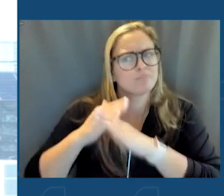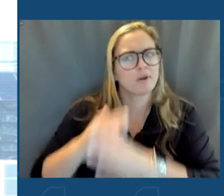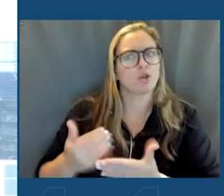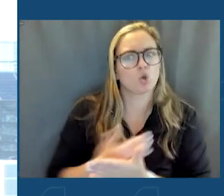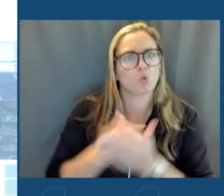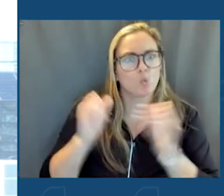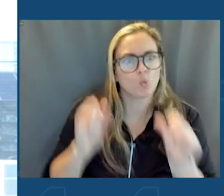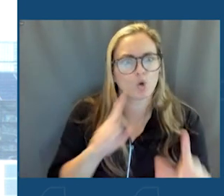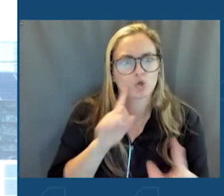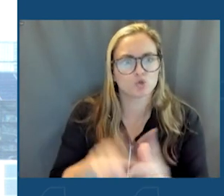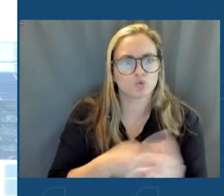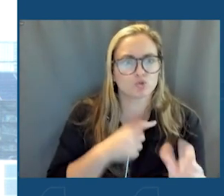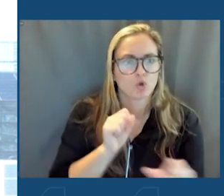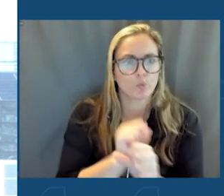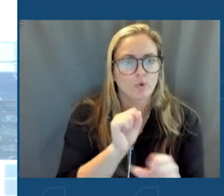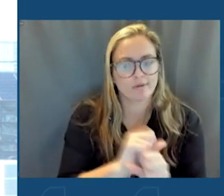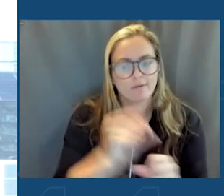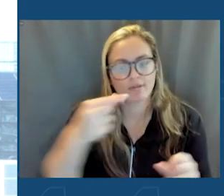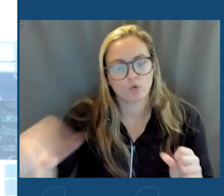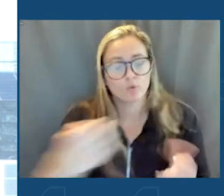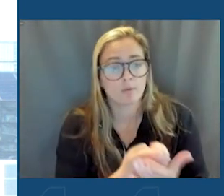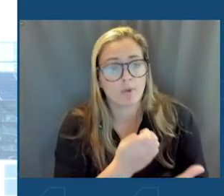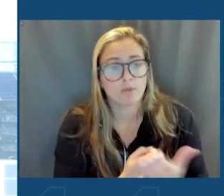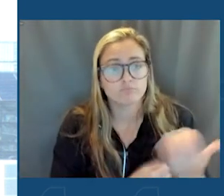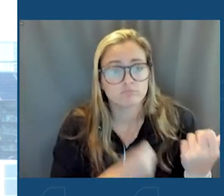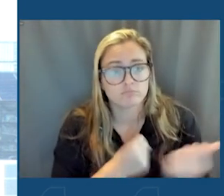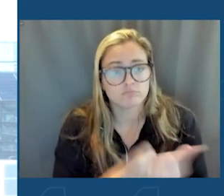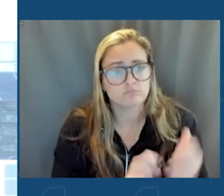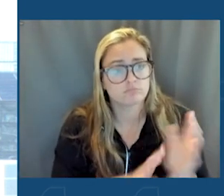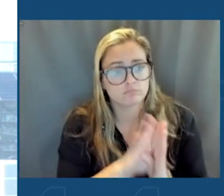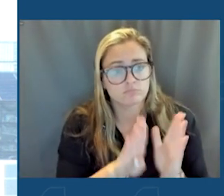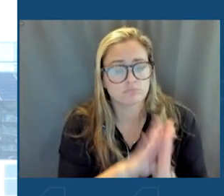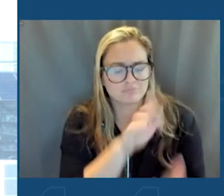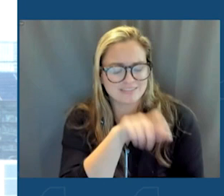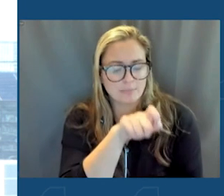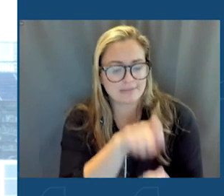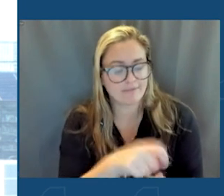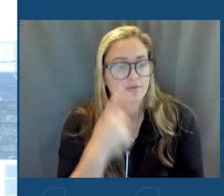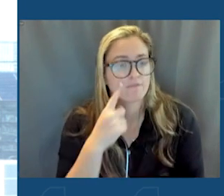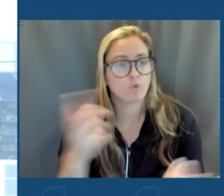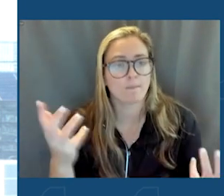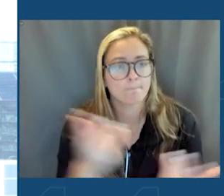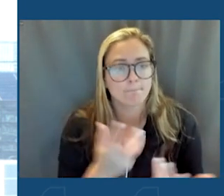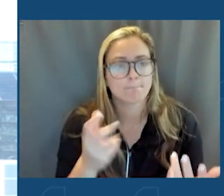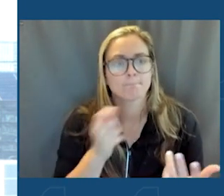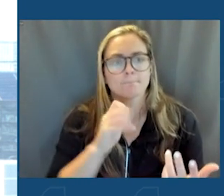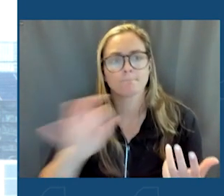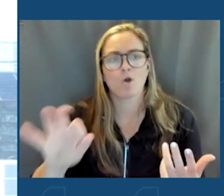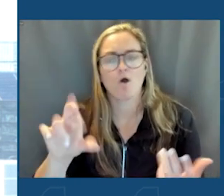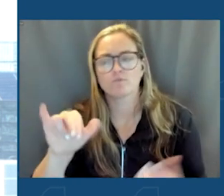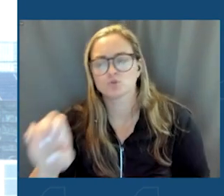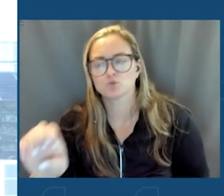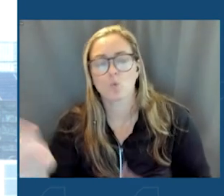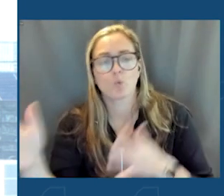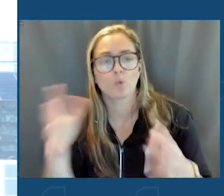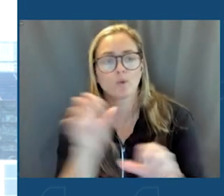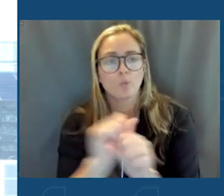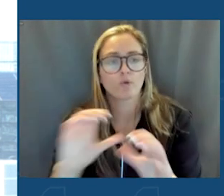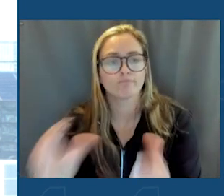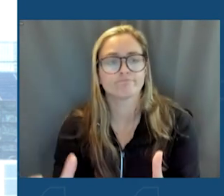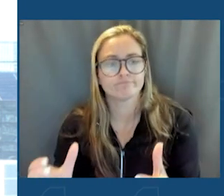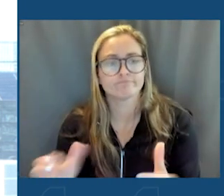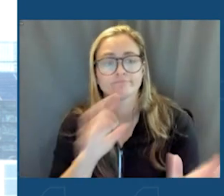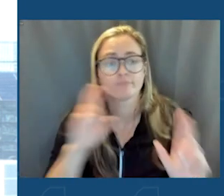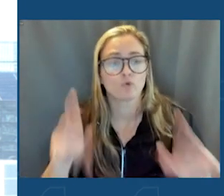the green economy, and to support the development specifically of the offshore wind workforce. The report